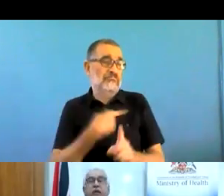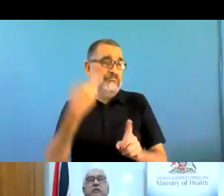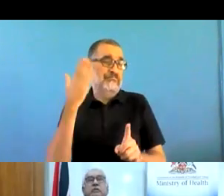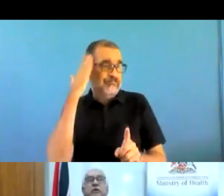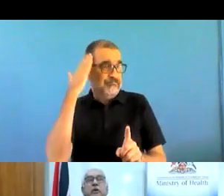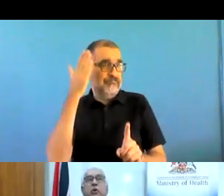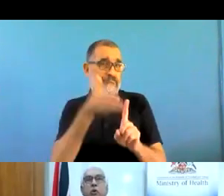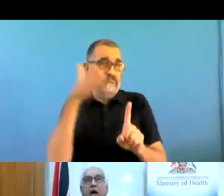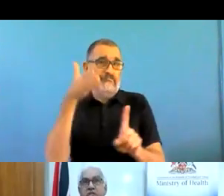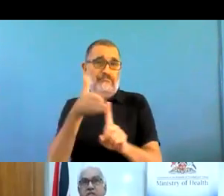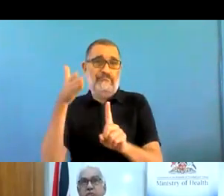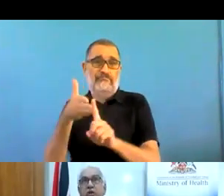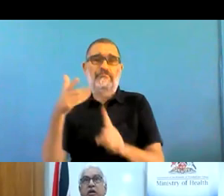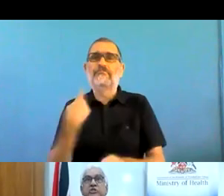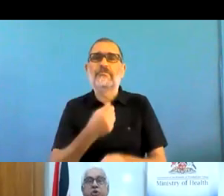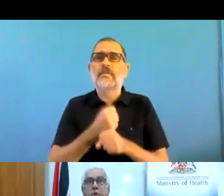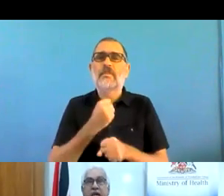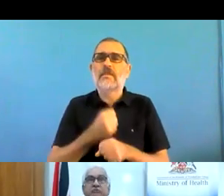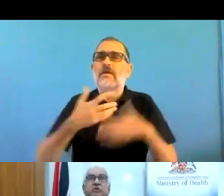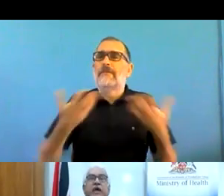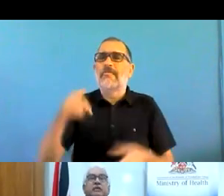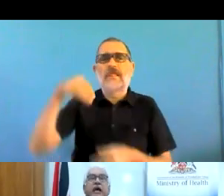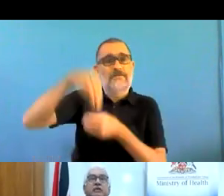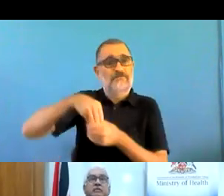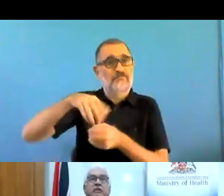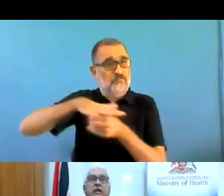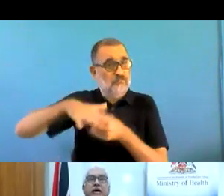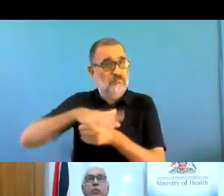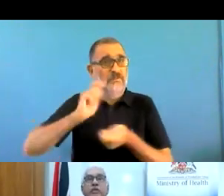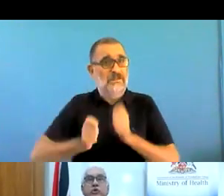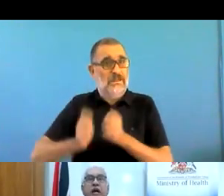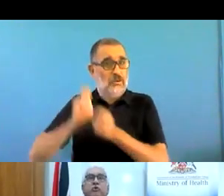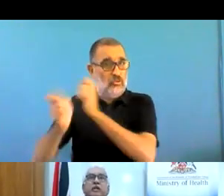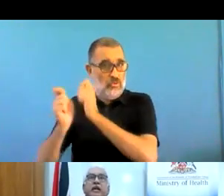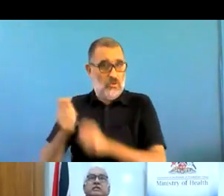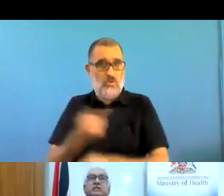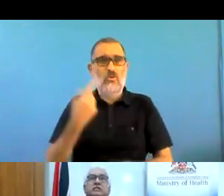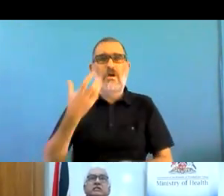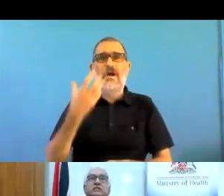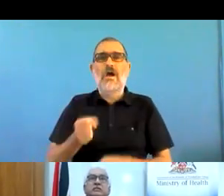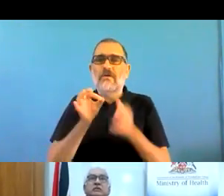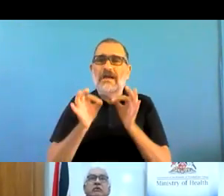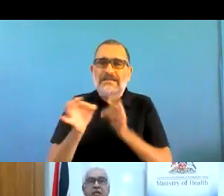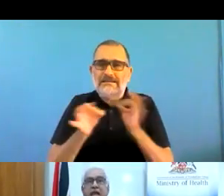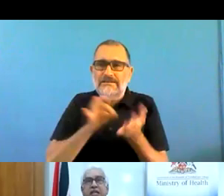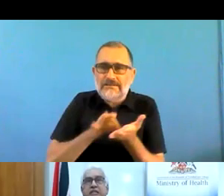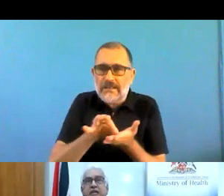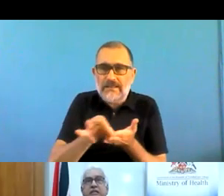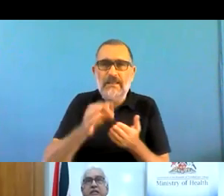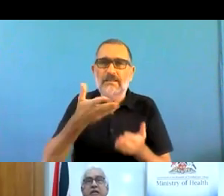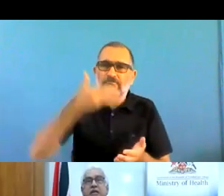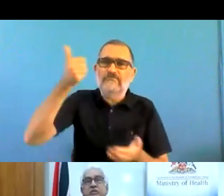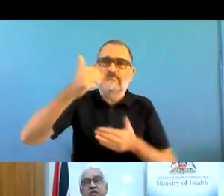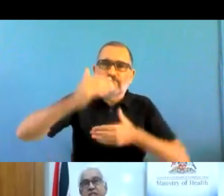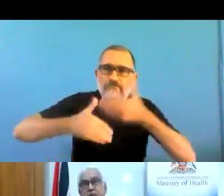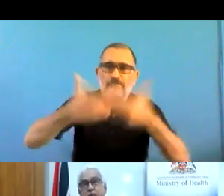One, as a small country, we have to recognize that we don't have all the answers. Recognize that.